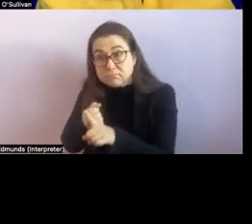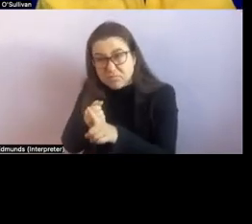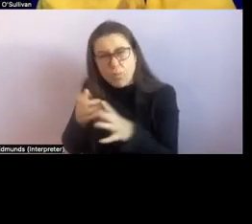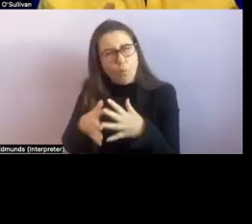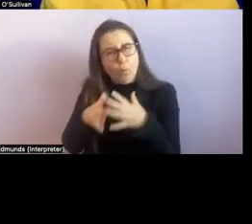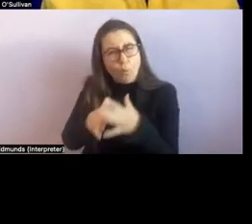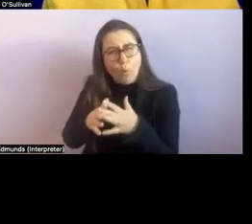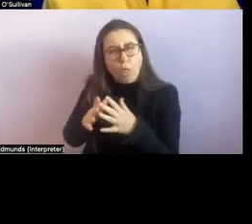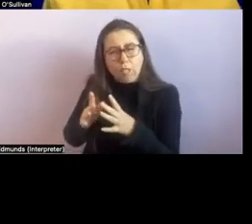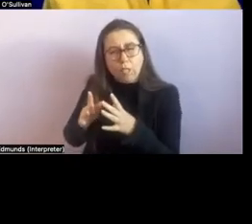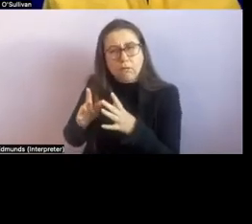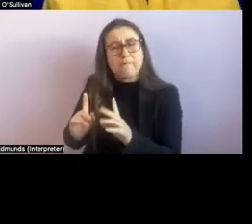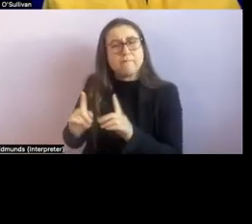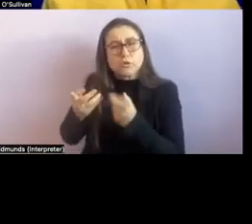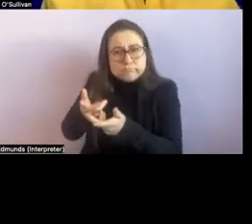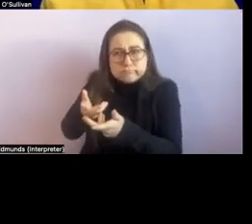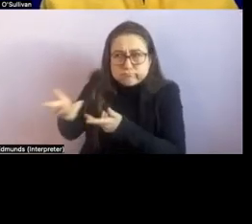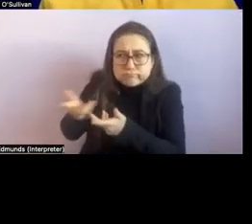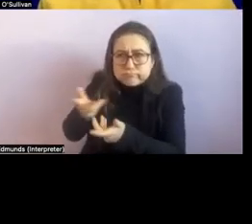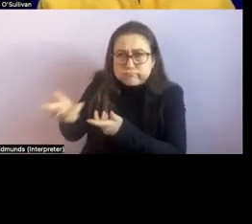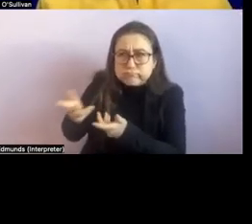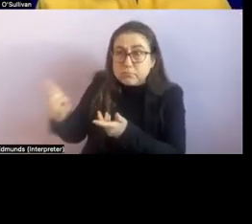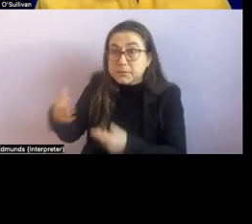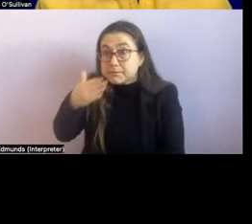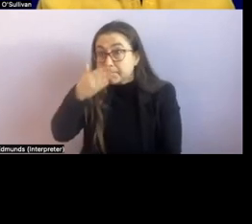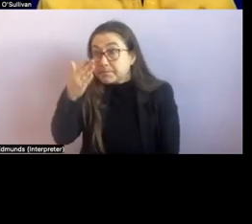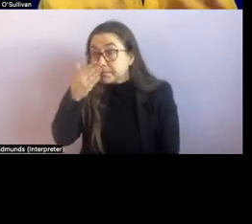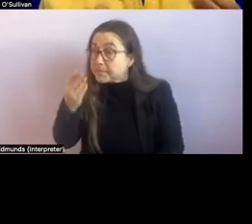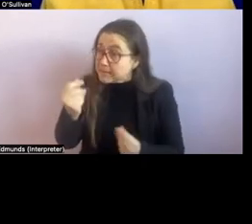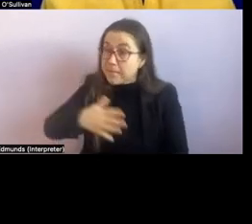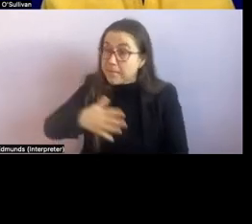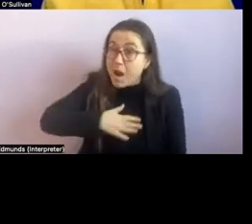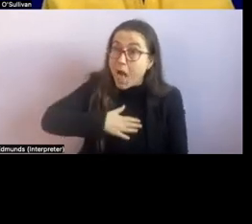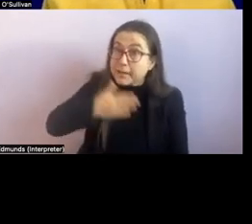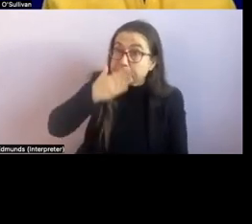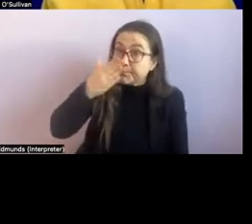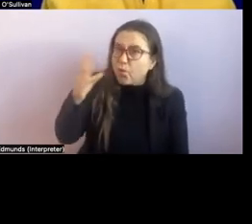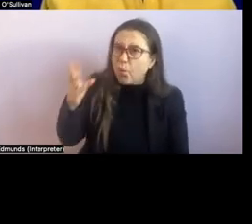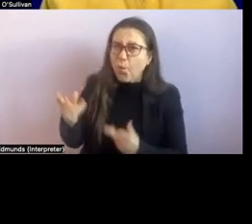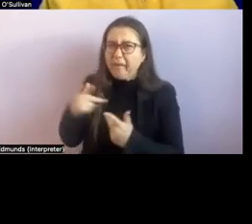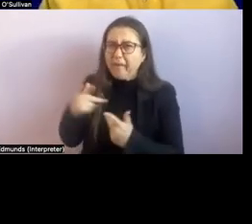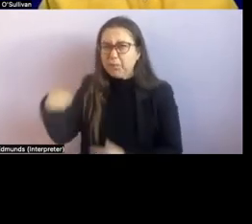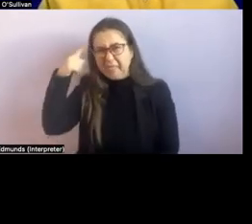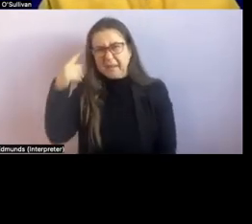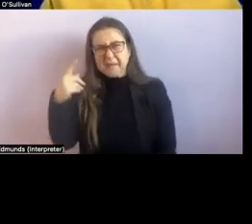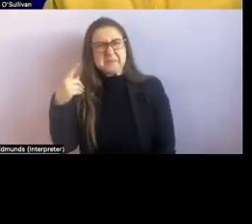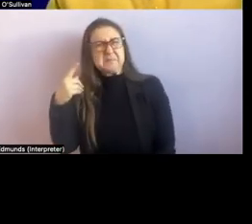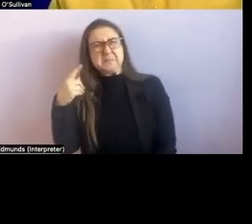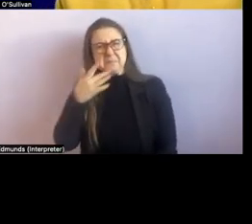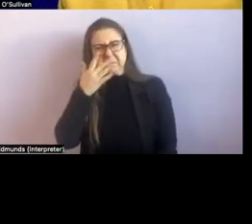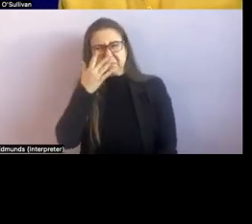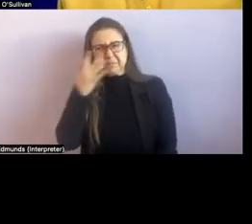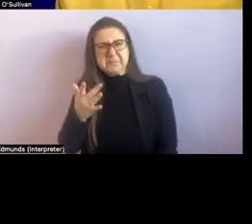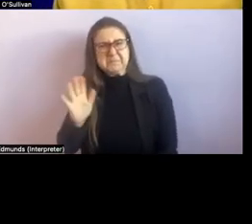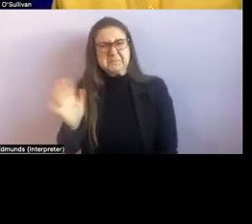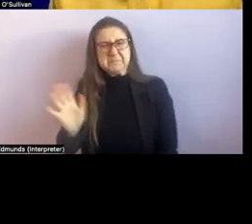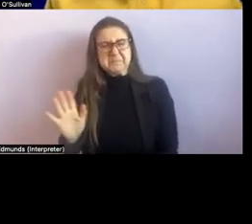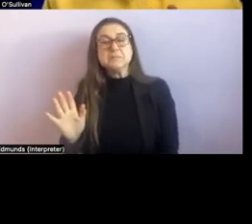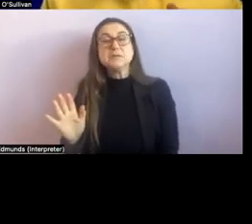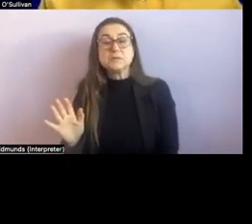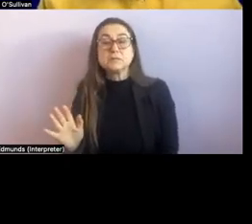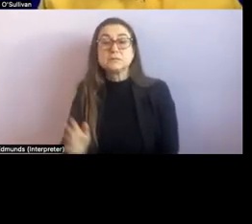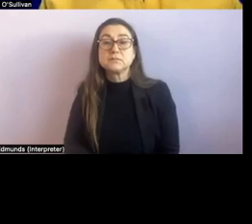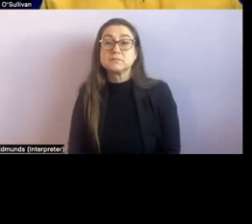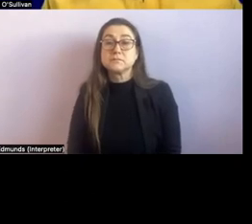with to know if that that person has smells that they like and if that their smell is all good and functioning um but